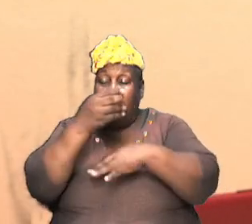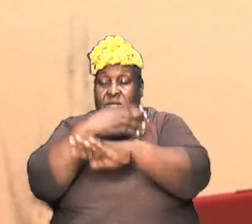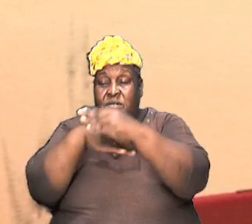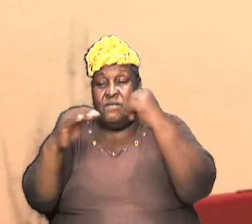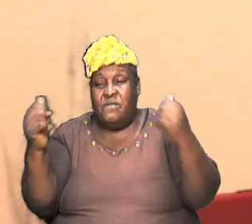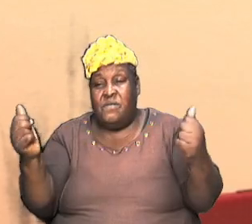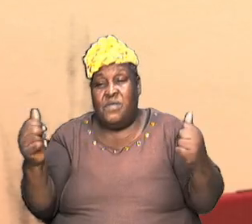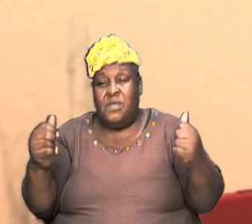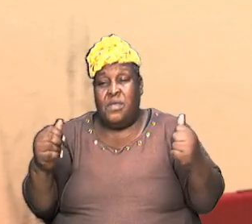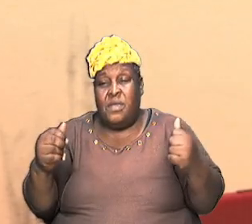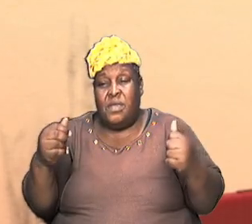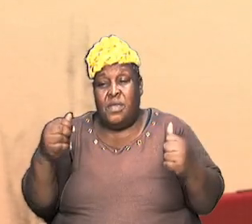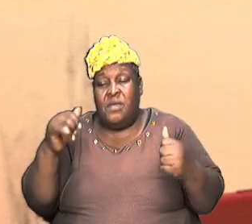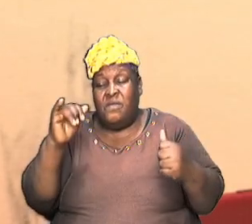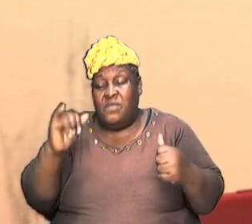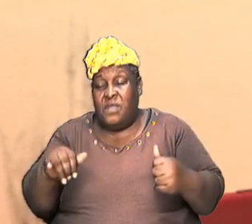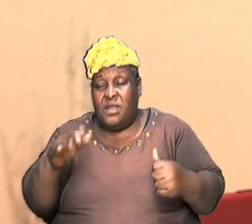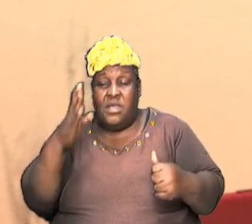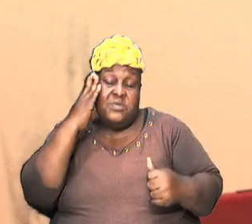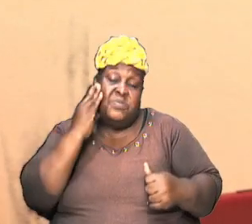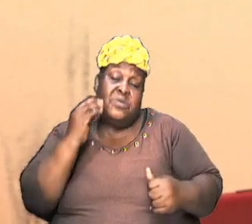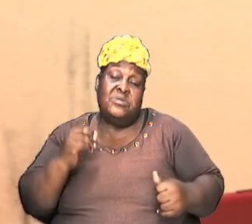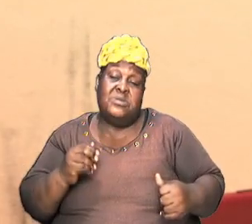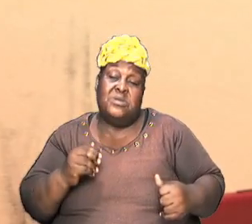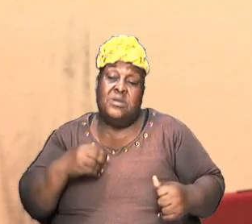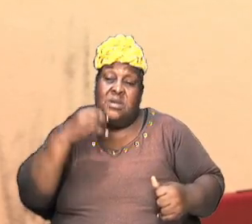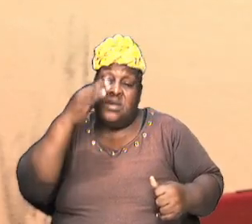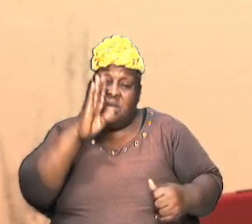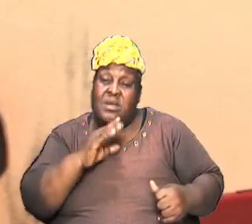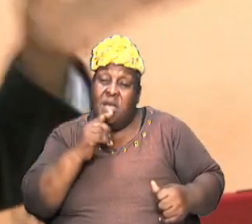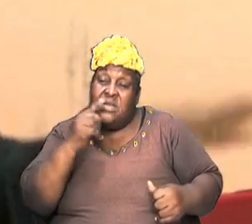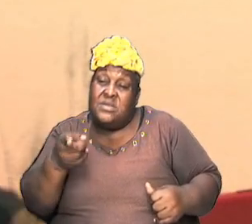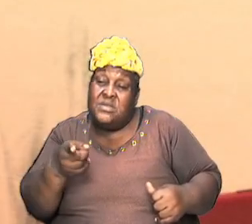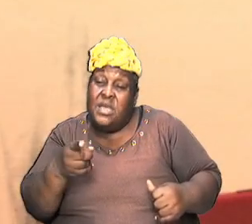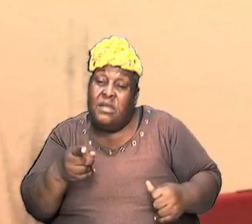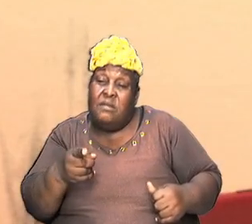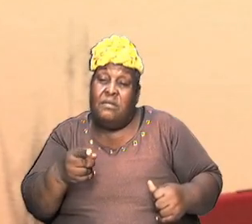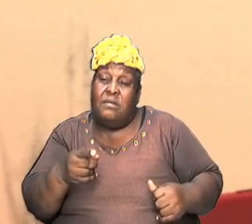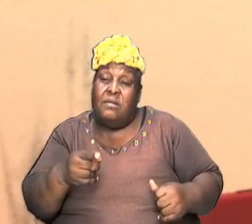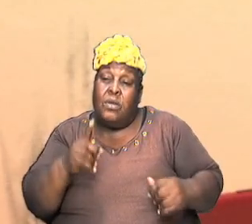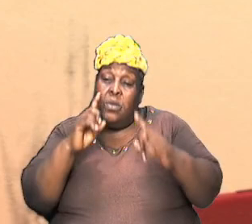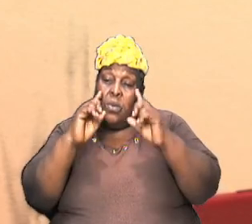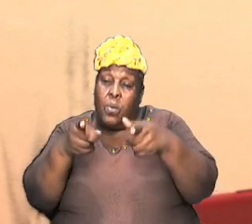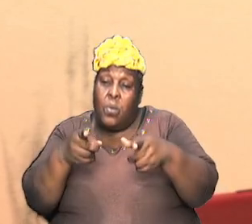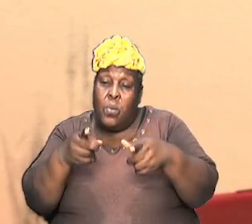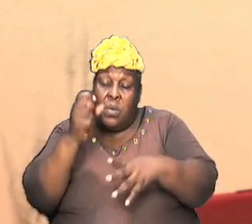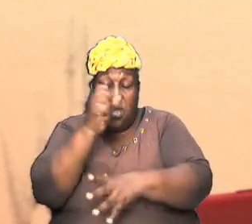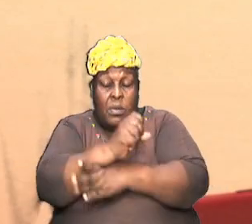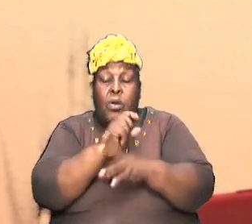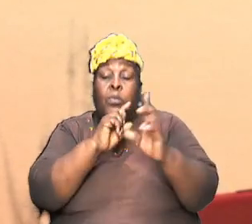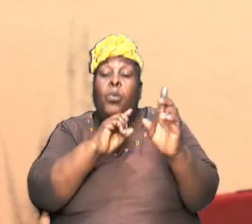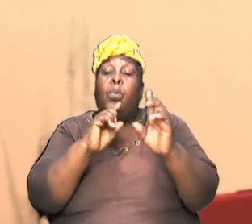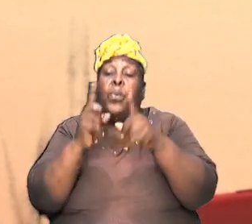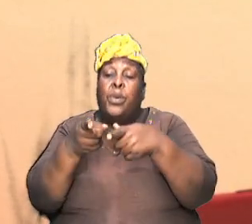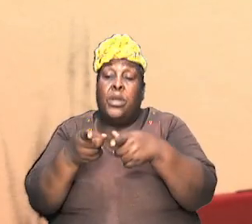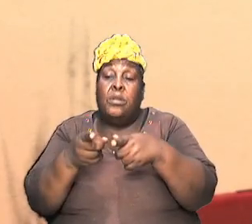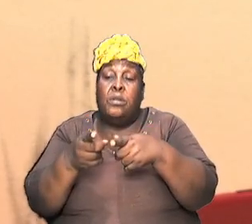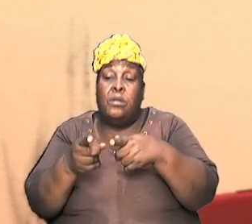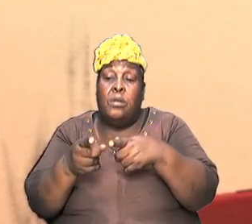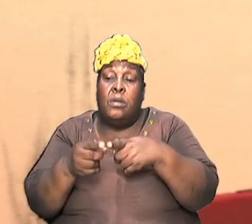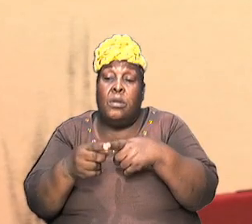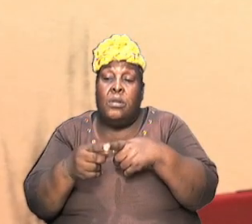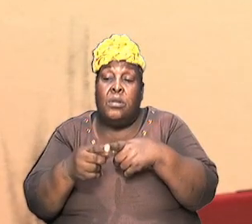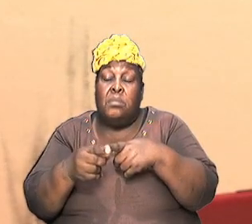and because of that experience when God said go and go all them don't know where I'm going that's faith but he developed